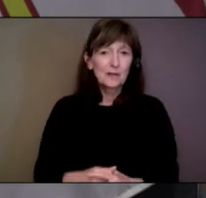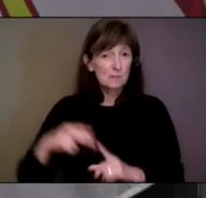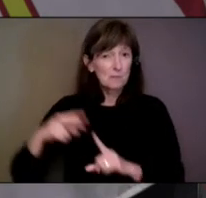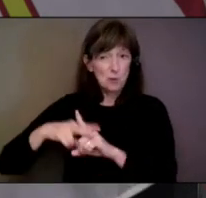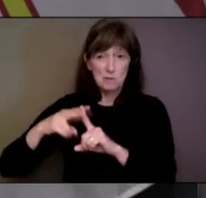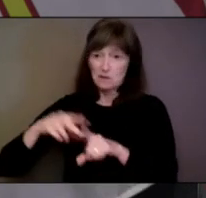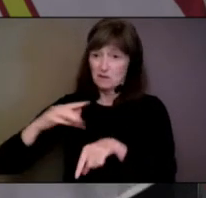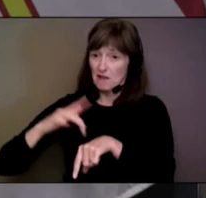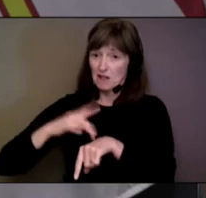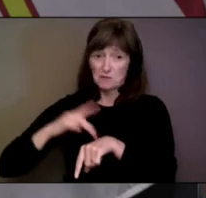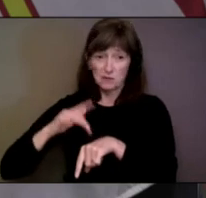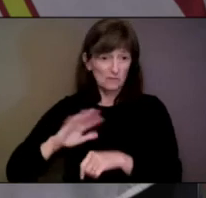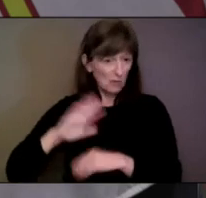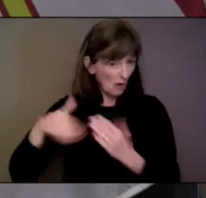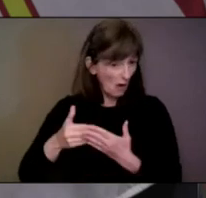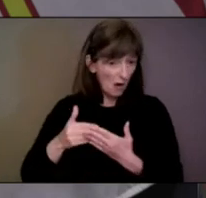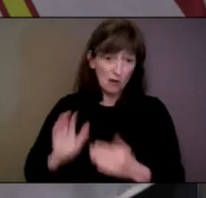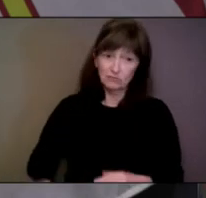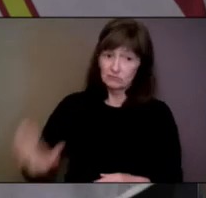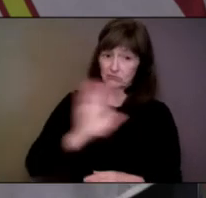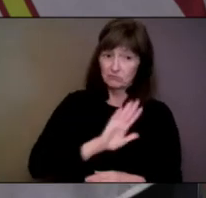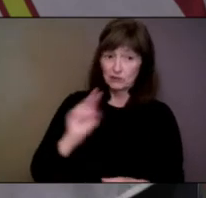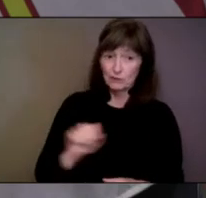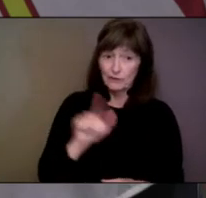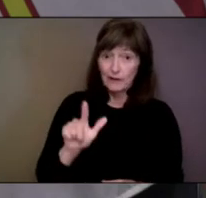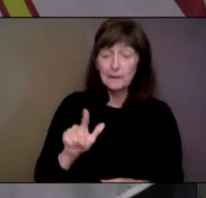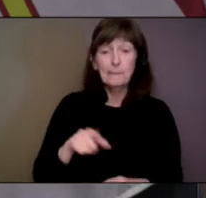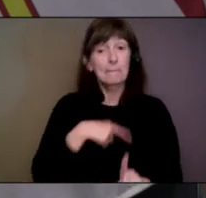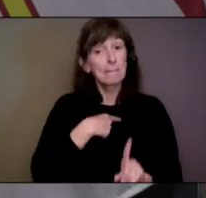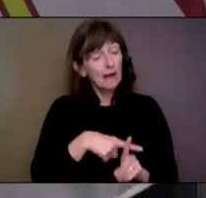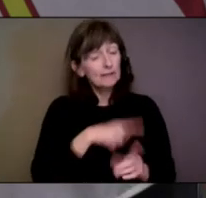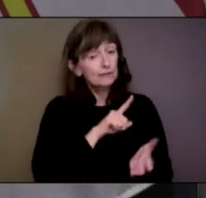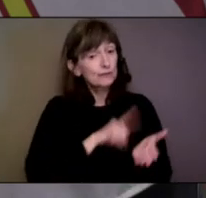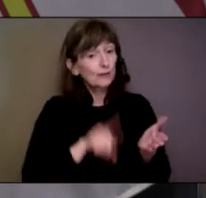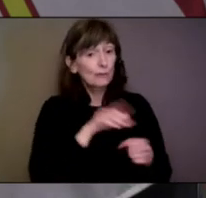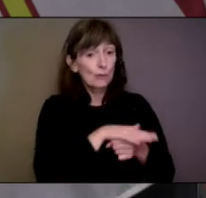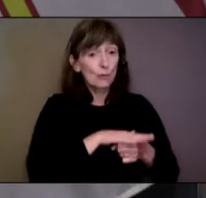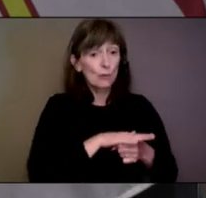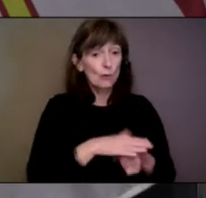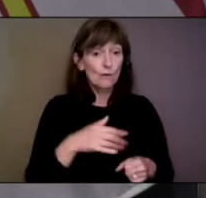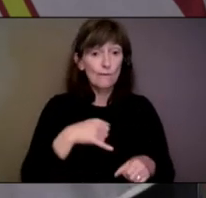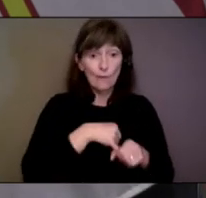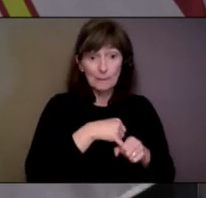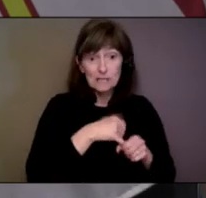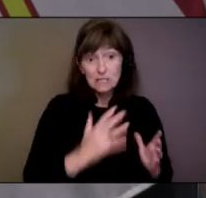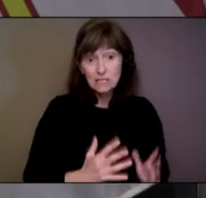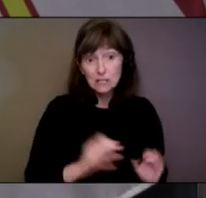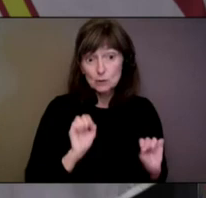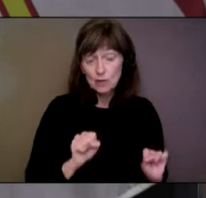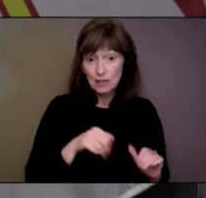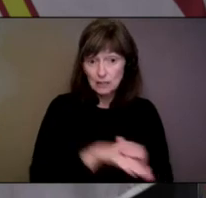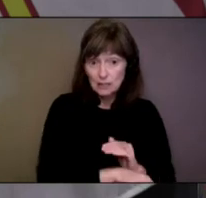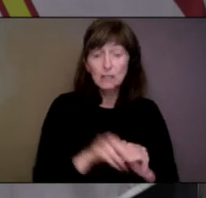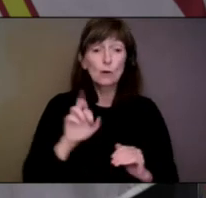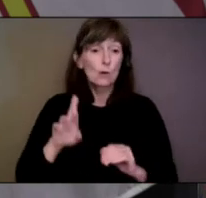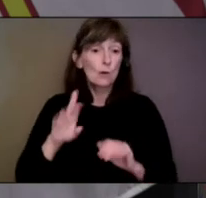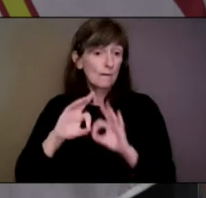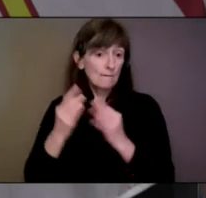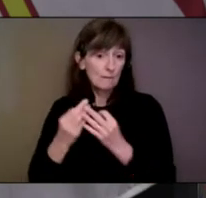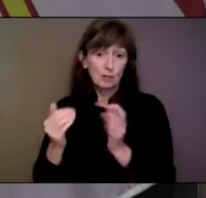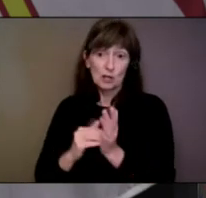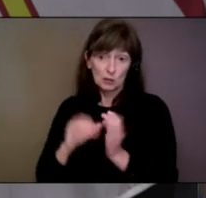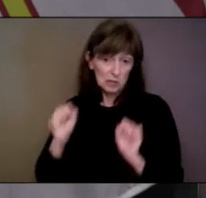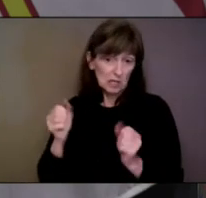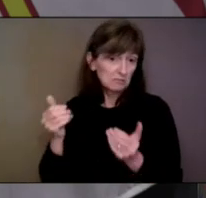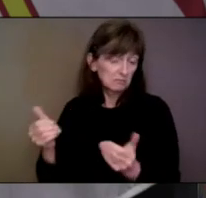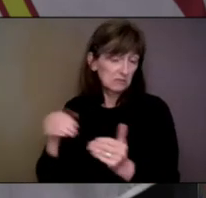in all the regional health authorities, but you can also check with your local pharmacy and with your family physician to